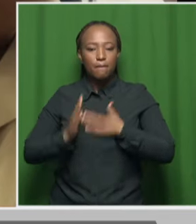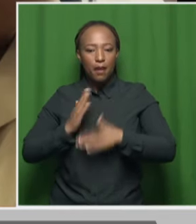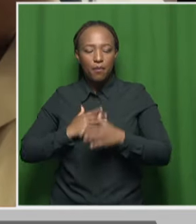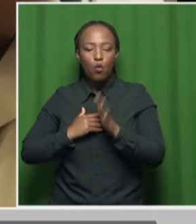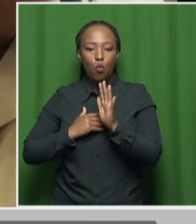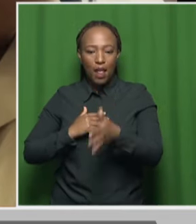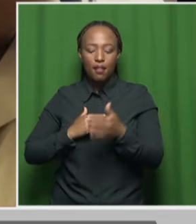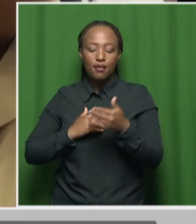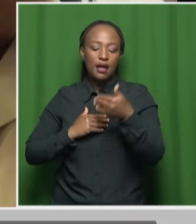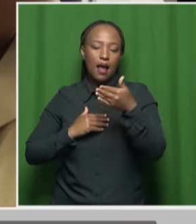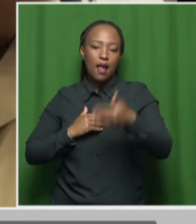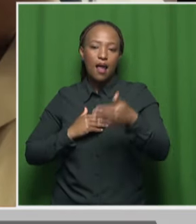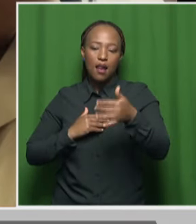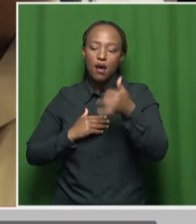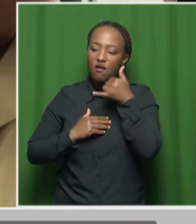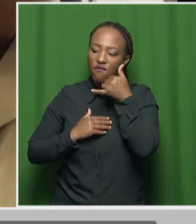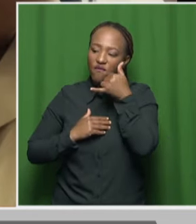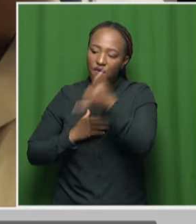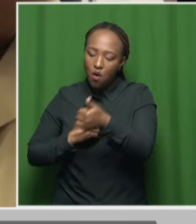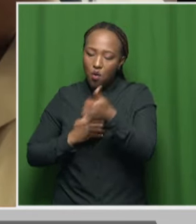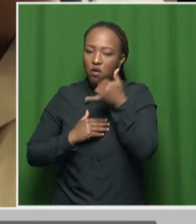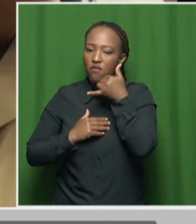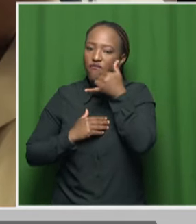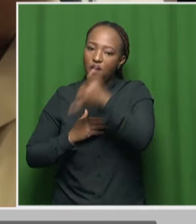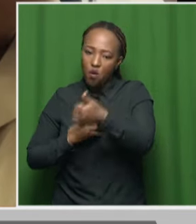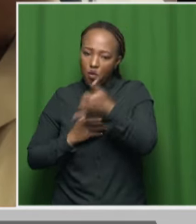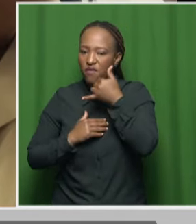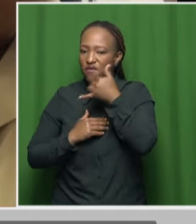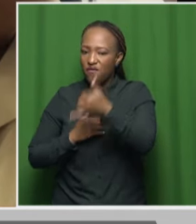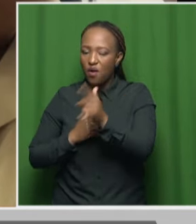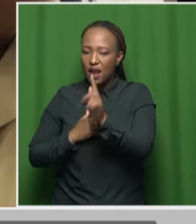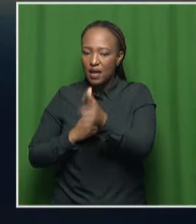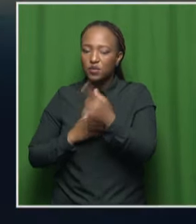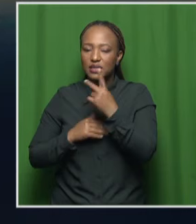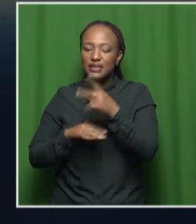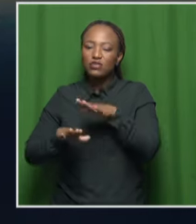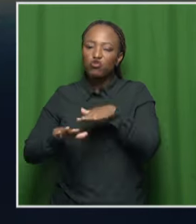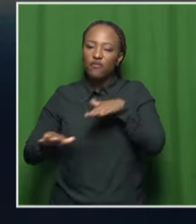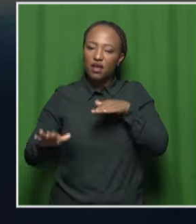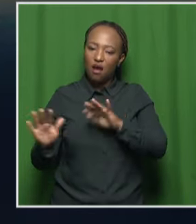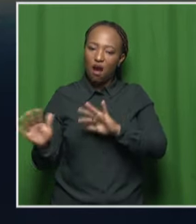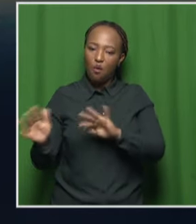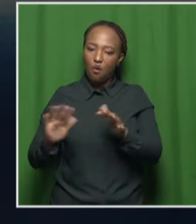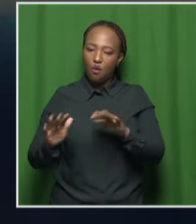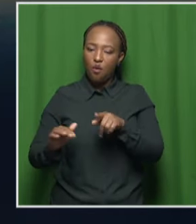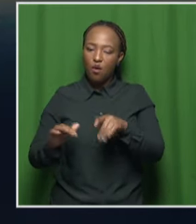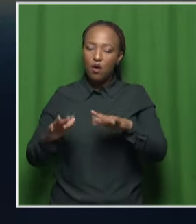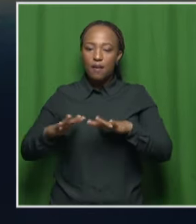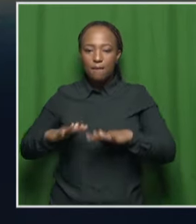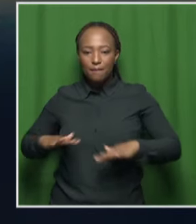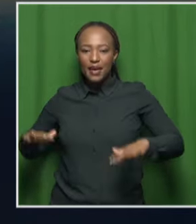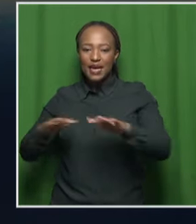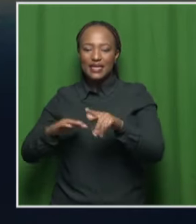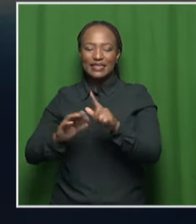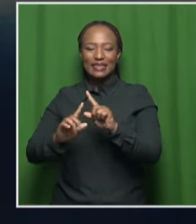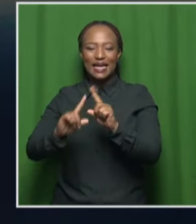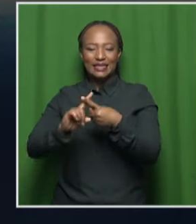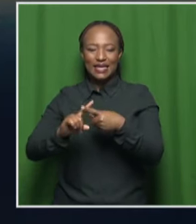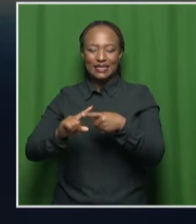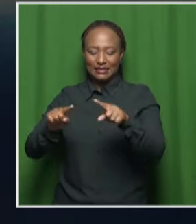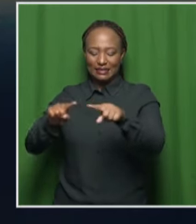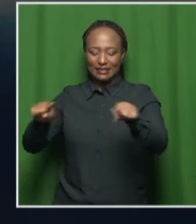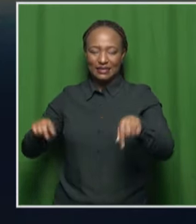check in with you later on again, just to see how traffic is moving along that particular accident scene.